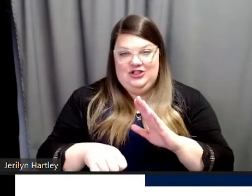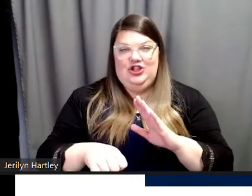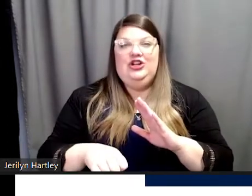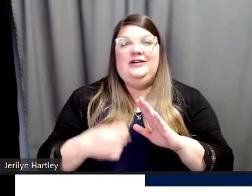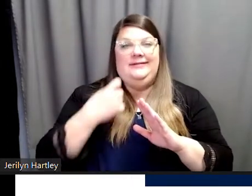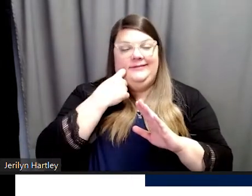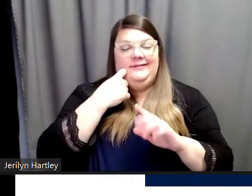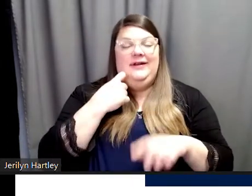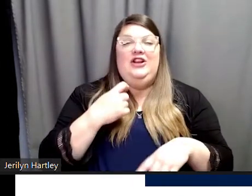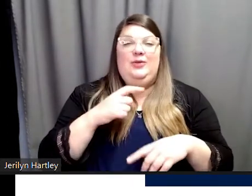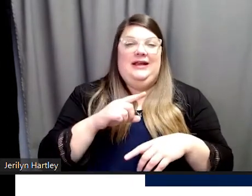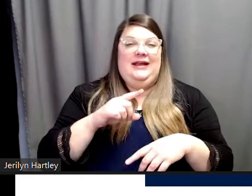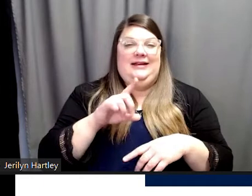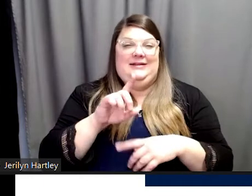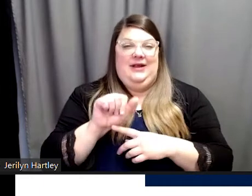disability policy fellow.